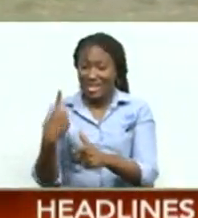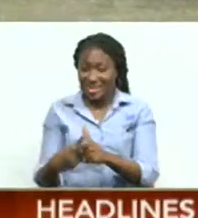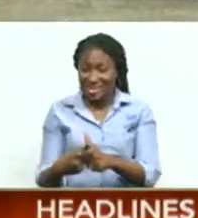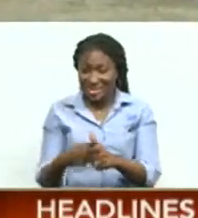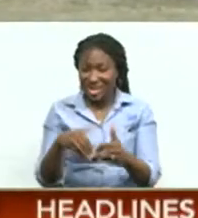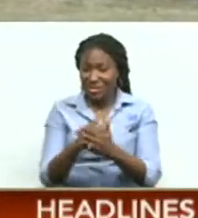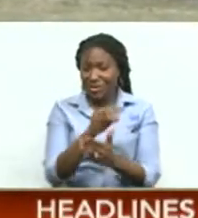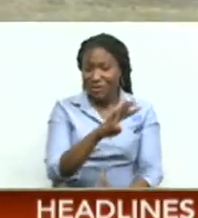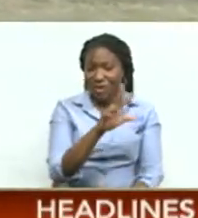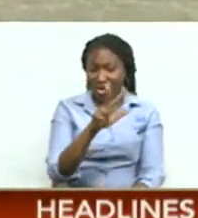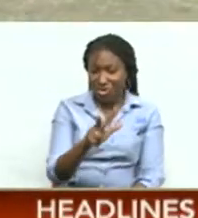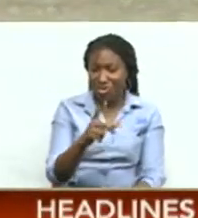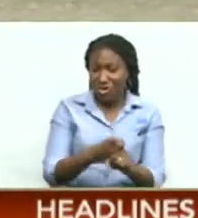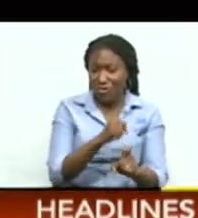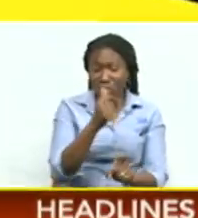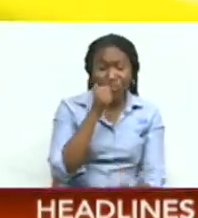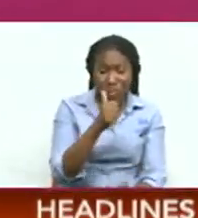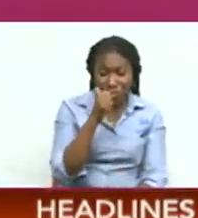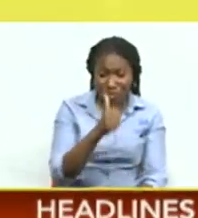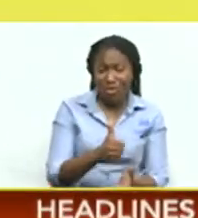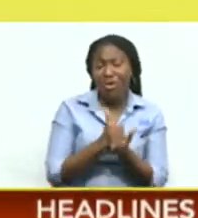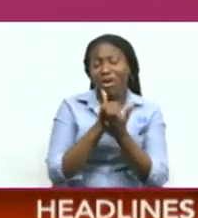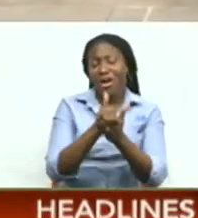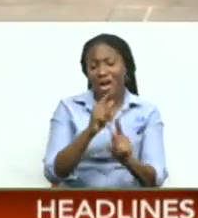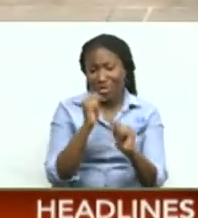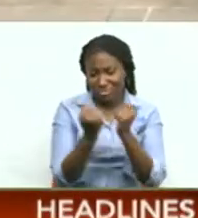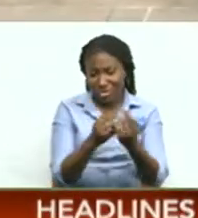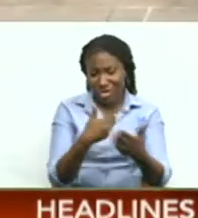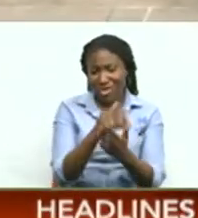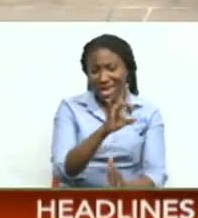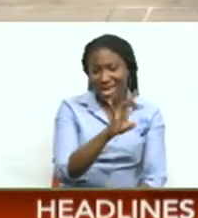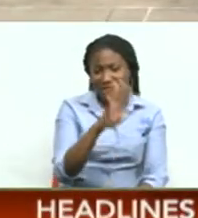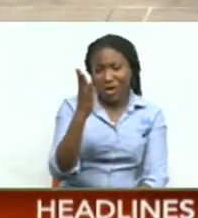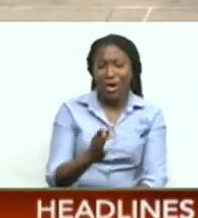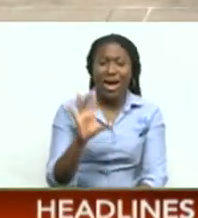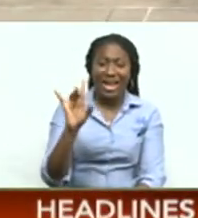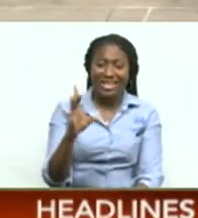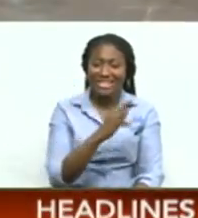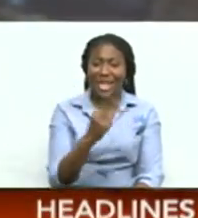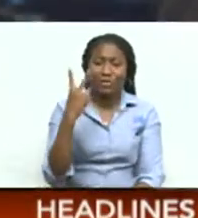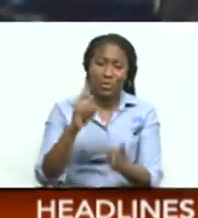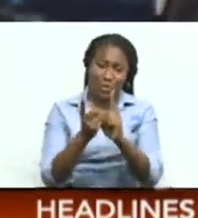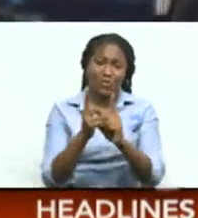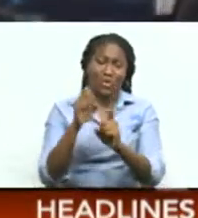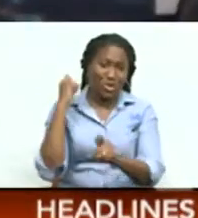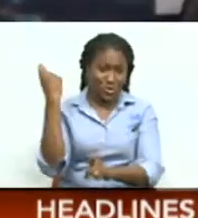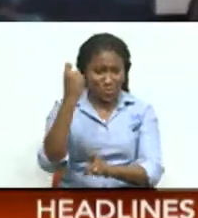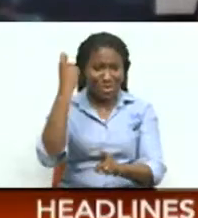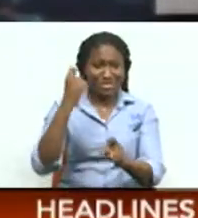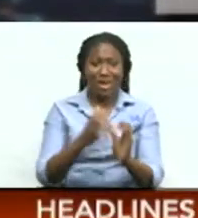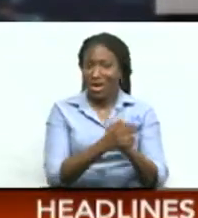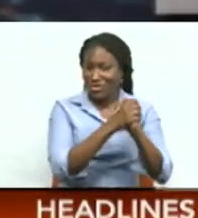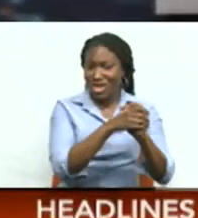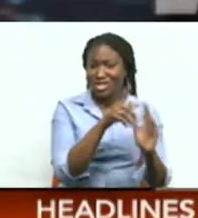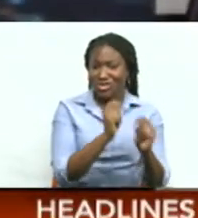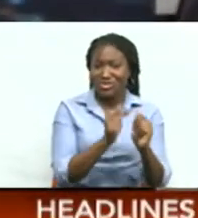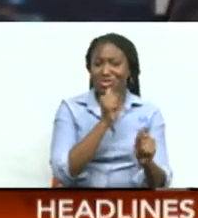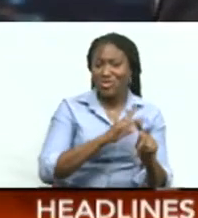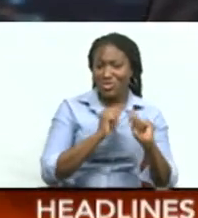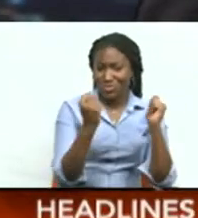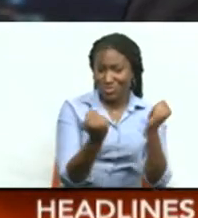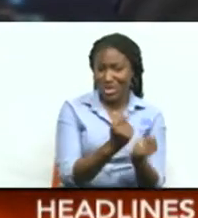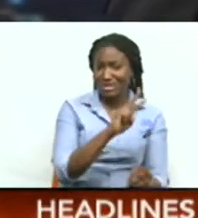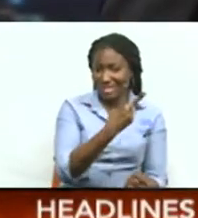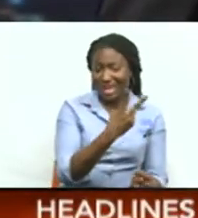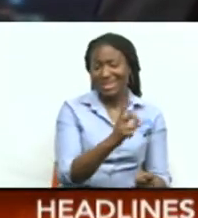43 from Janaba Joseph guided them to 84 for 8 and a two-wicket win Congratulations to them, two wins on the